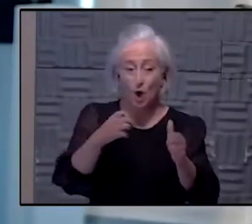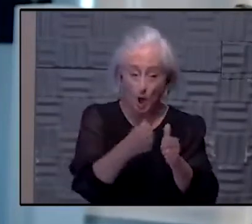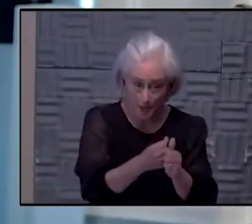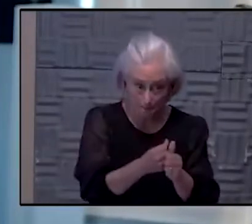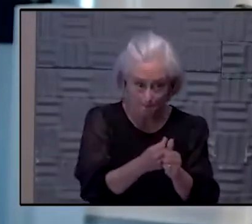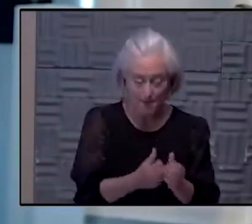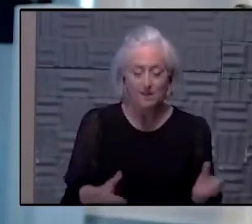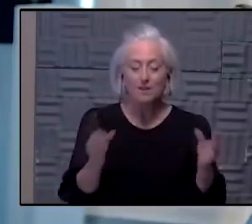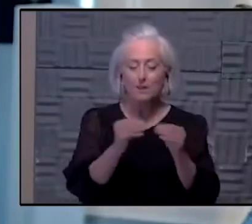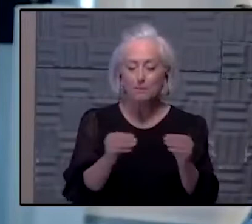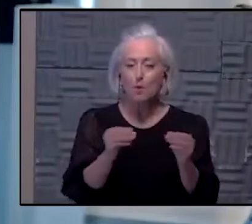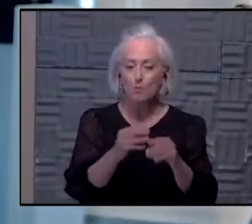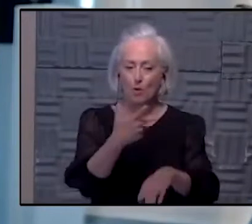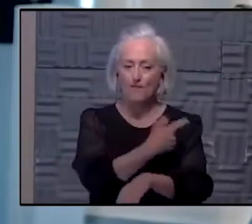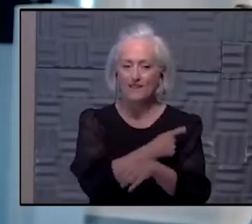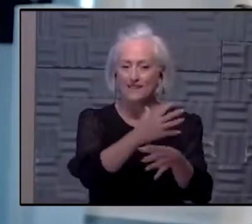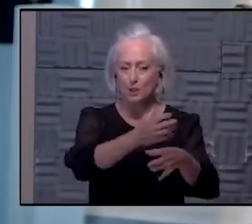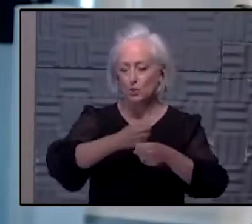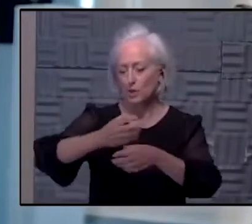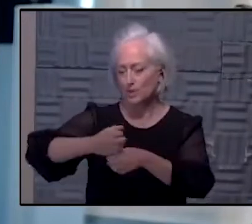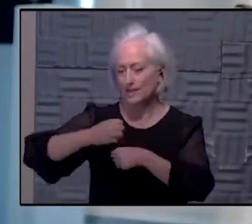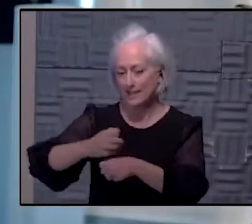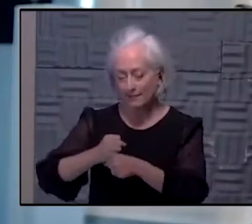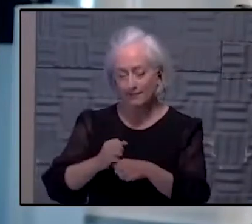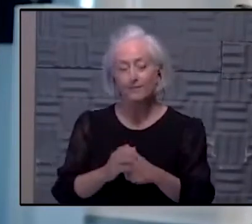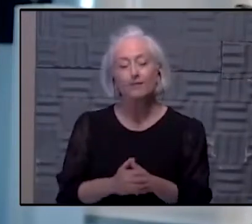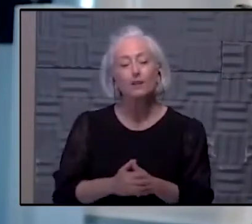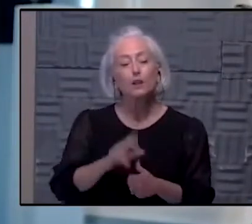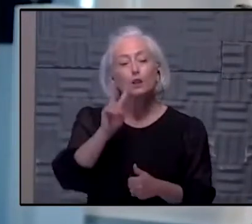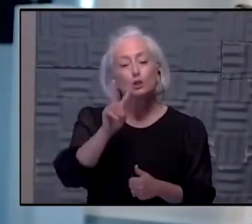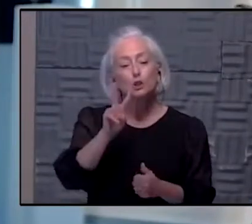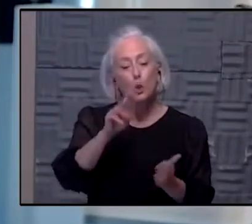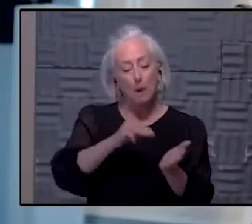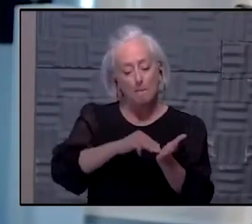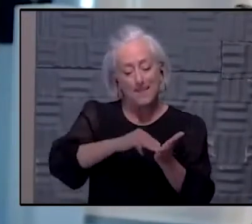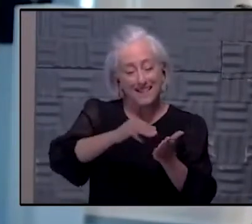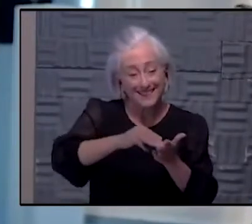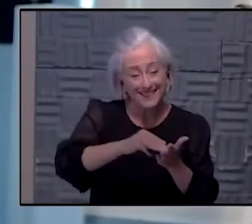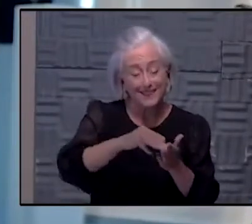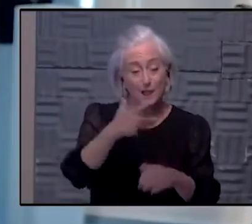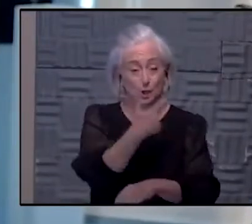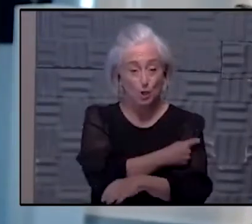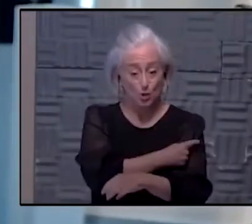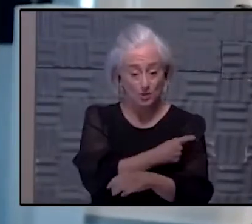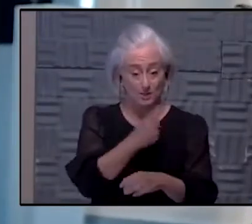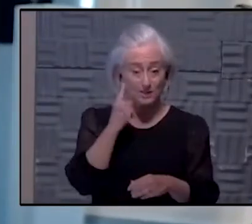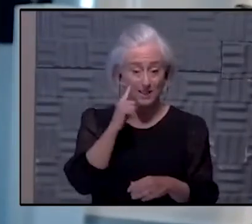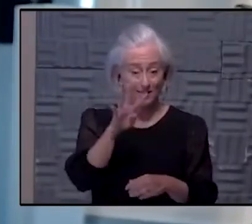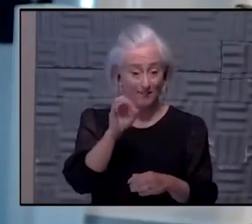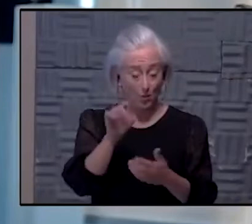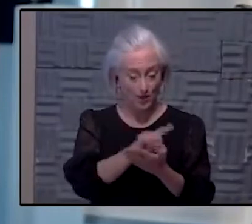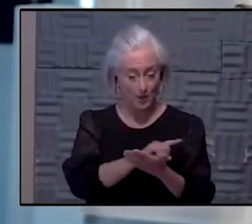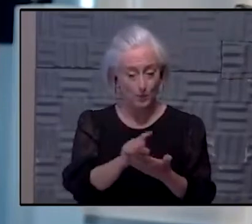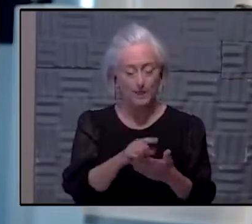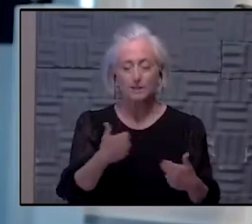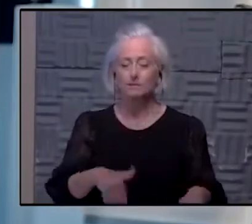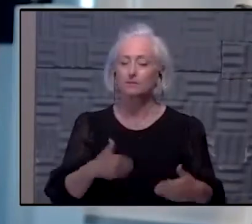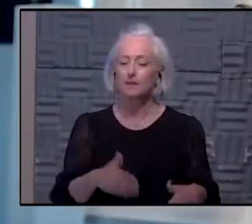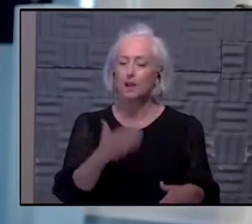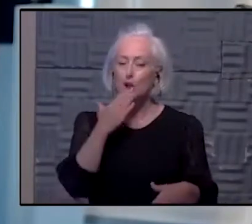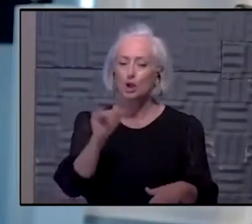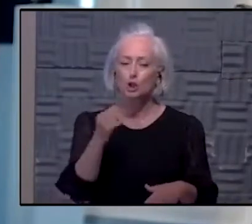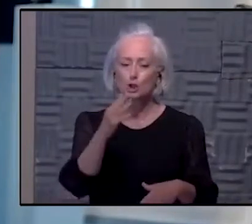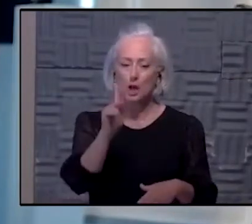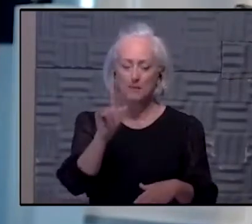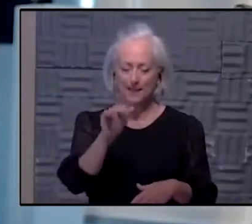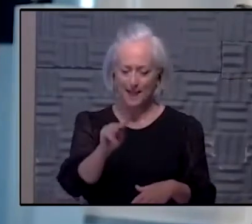got more and more vaccine. But 2 million doses in 20 weeks is nothing to sneeze at, 100,000 doses a week. So good job, Kansas. We still have a